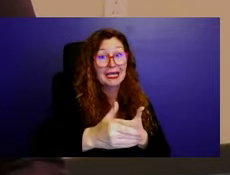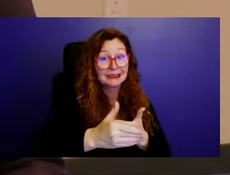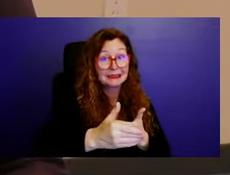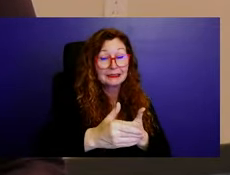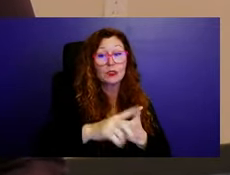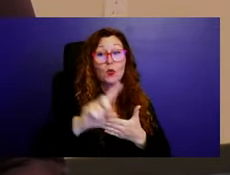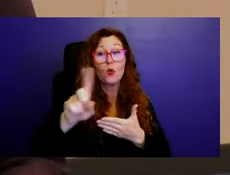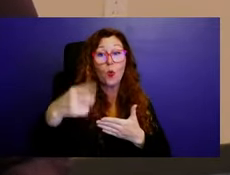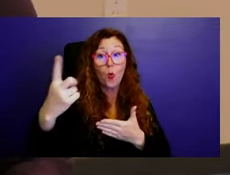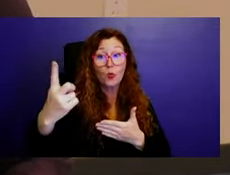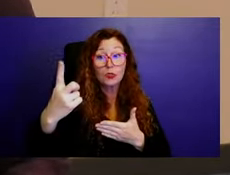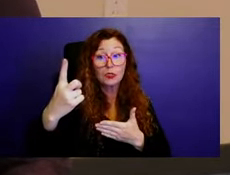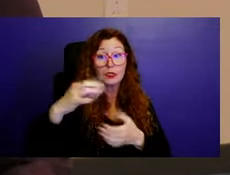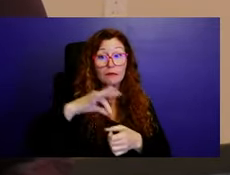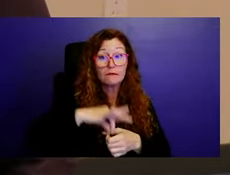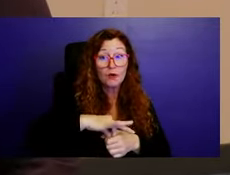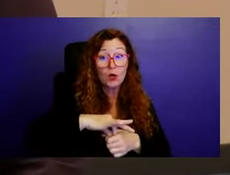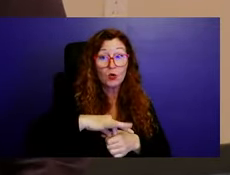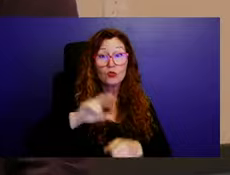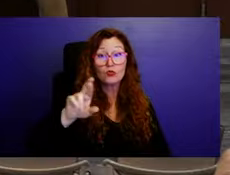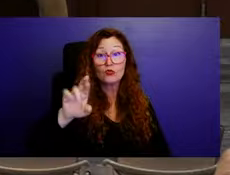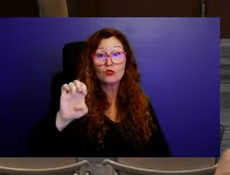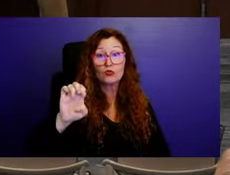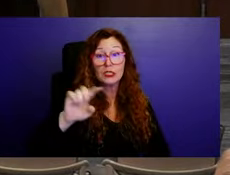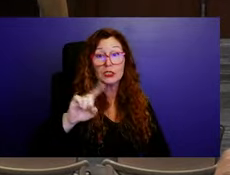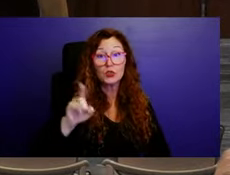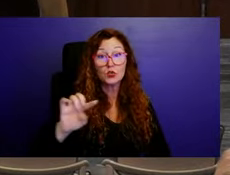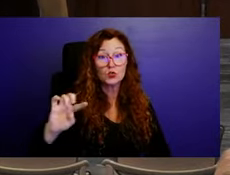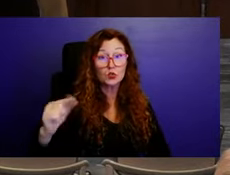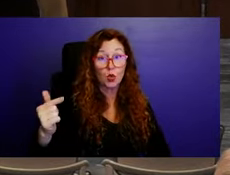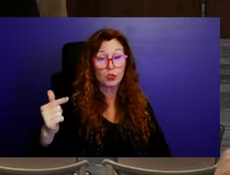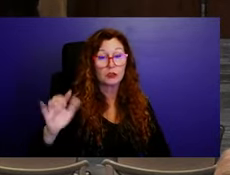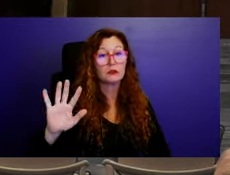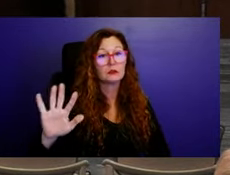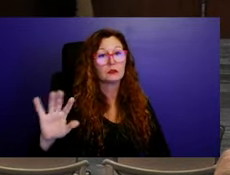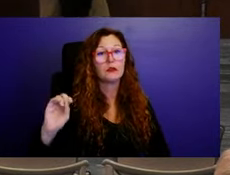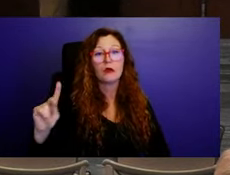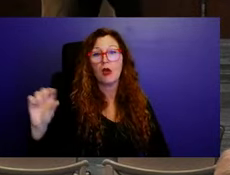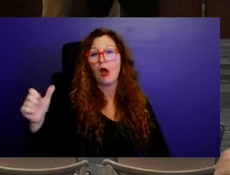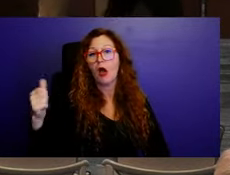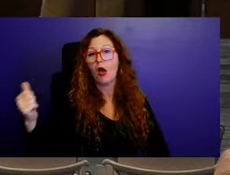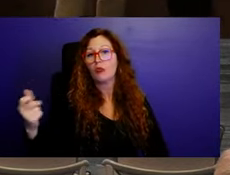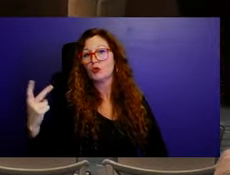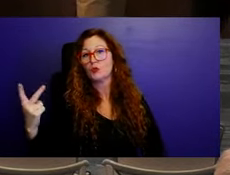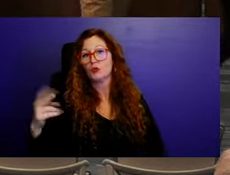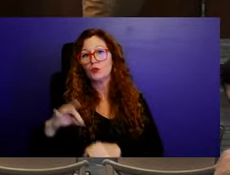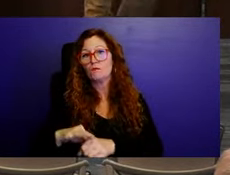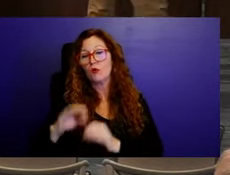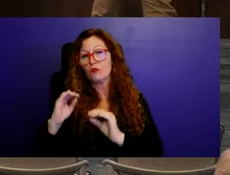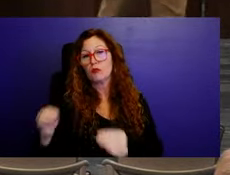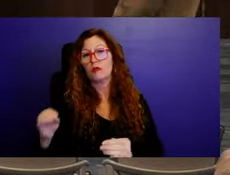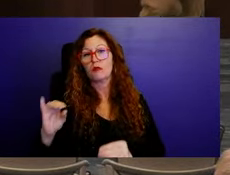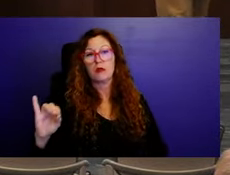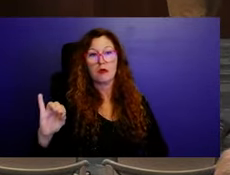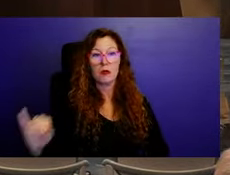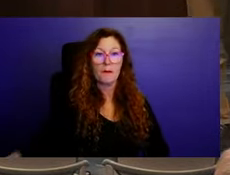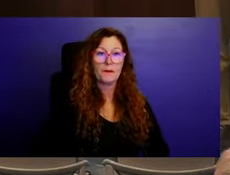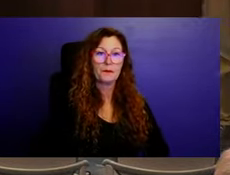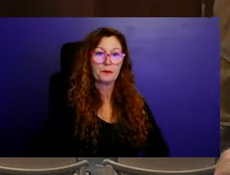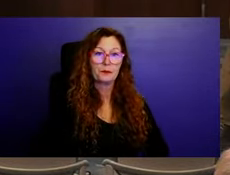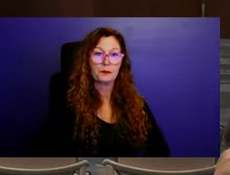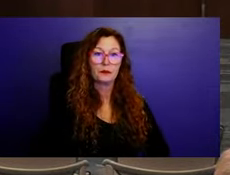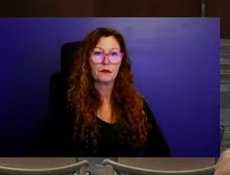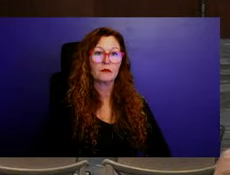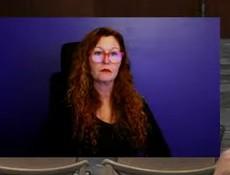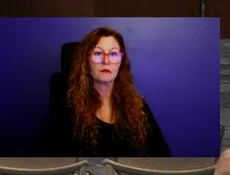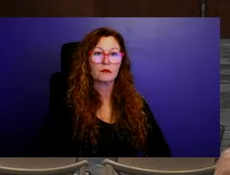the, uh, rezoning. All right. So we'll, we'll, we'll table the other two. Thank you for the reminder for that. Uh, we have a motion, second, uh,